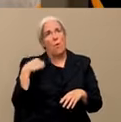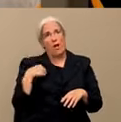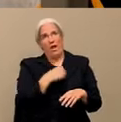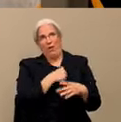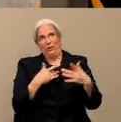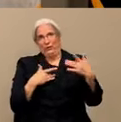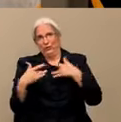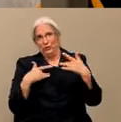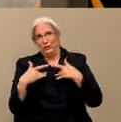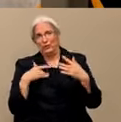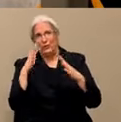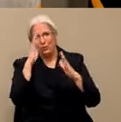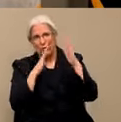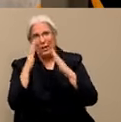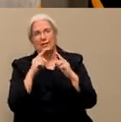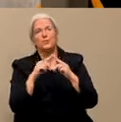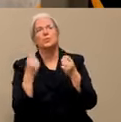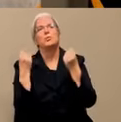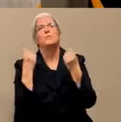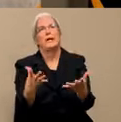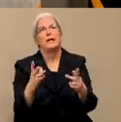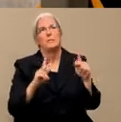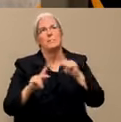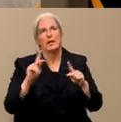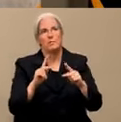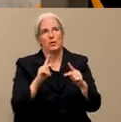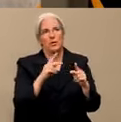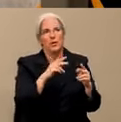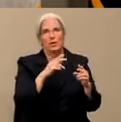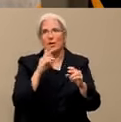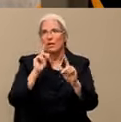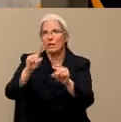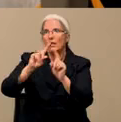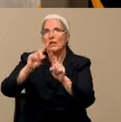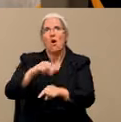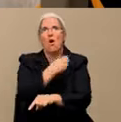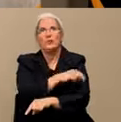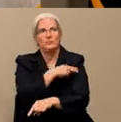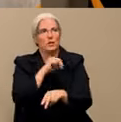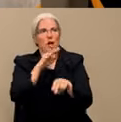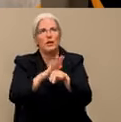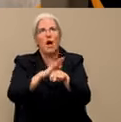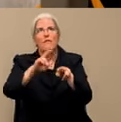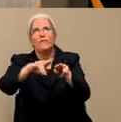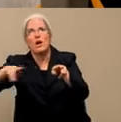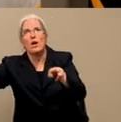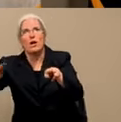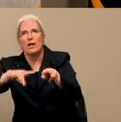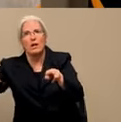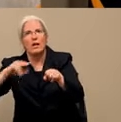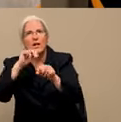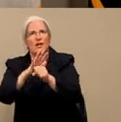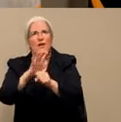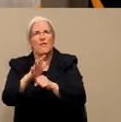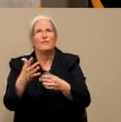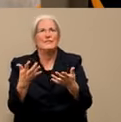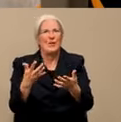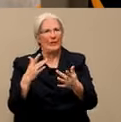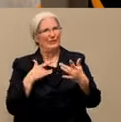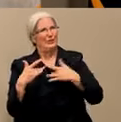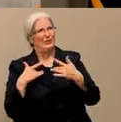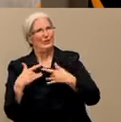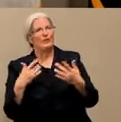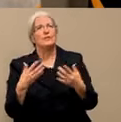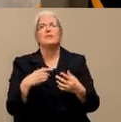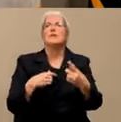We're not having enough beds for those who are sick and are in hospital beds. We have one last question related to this before I